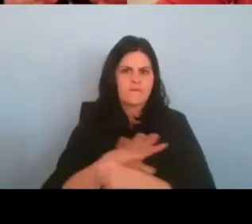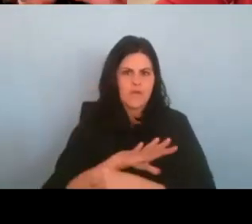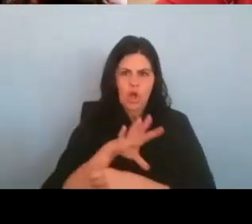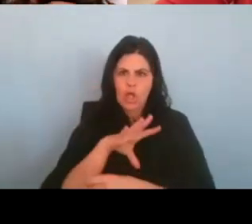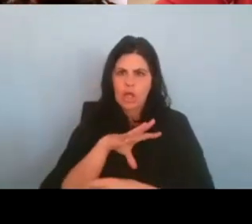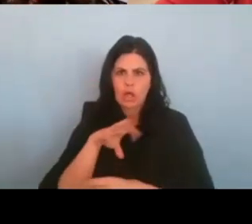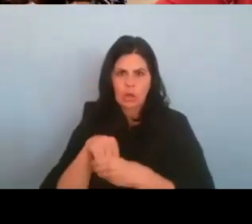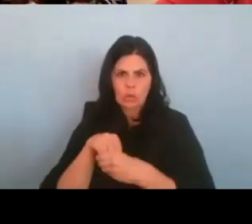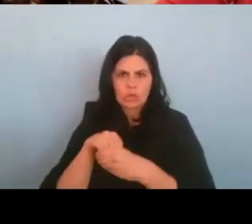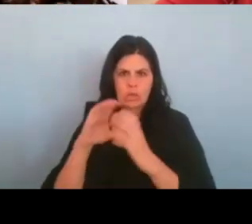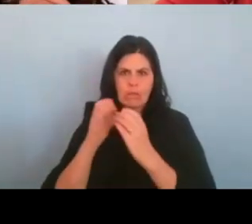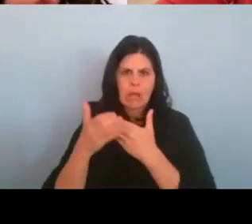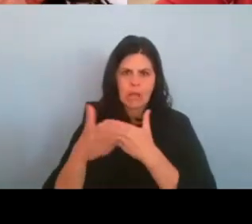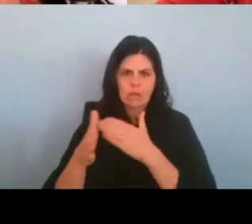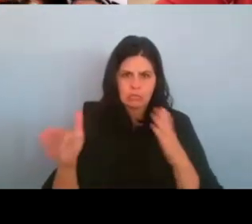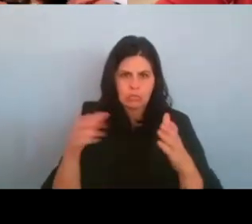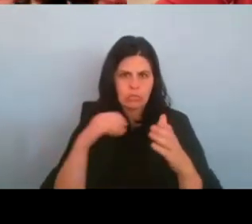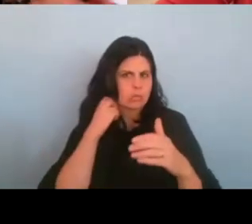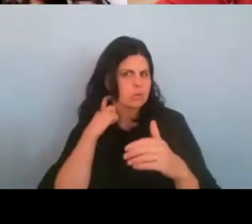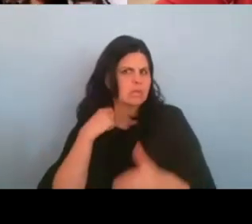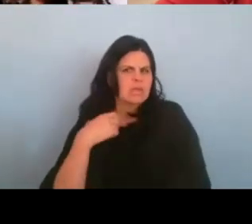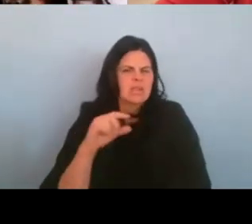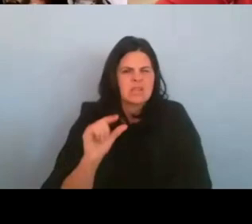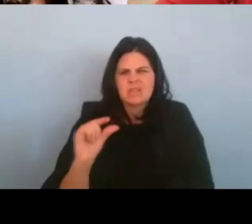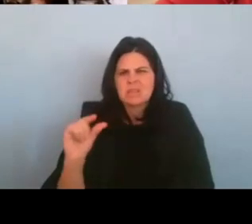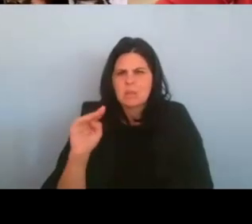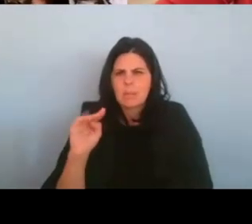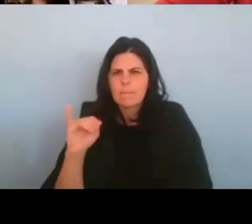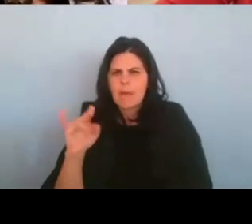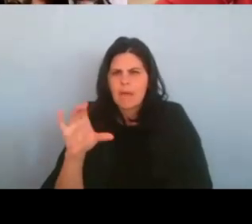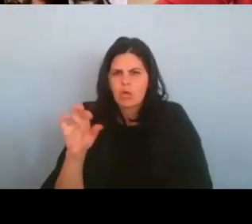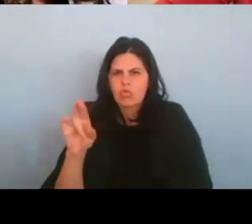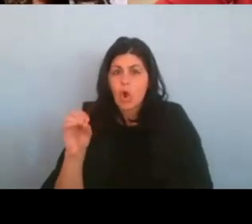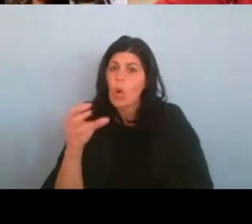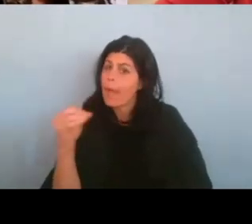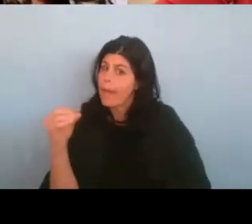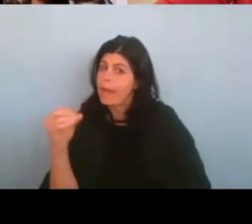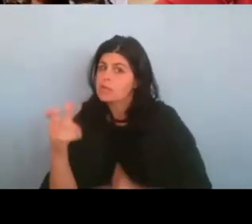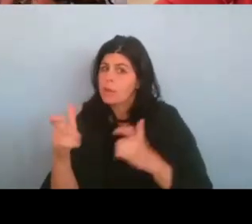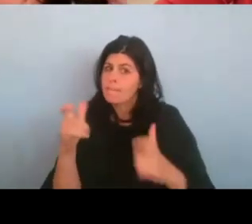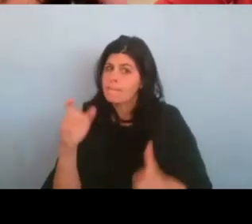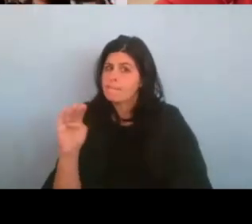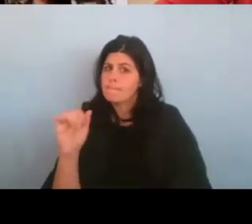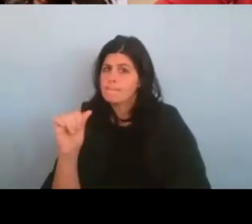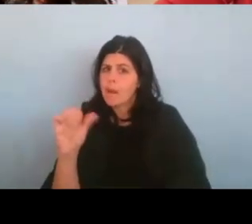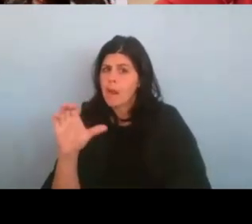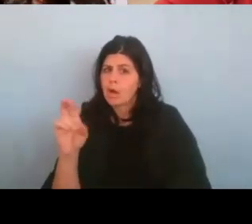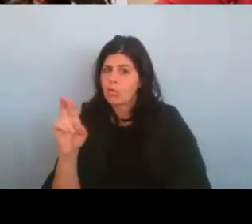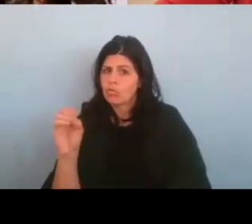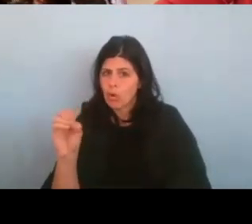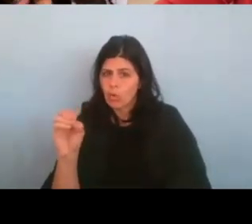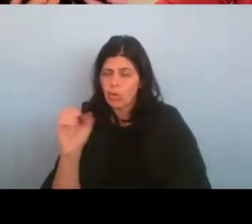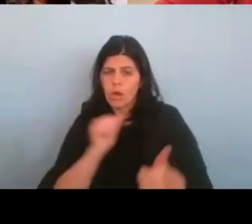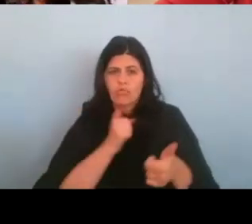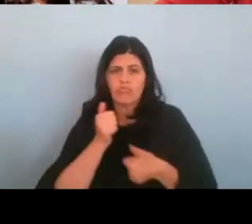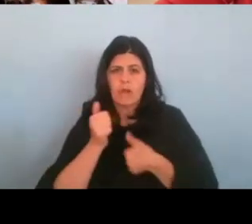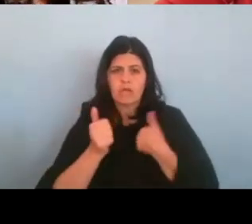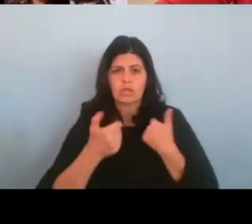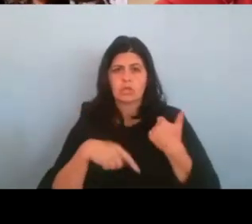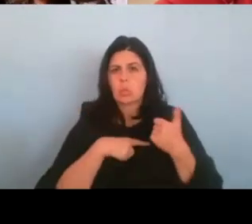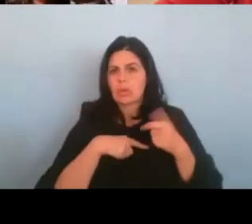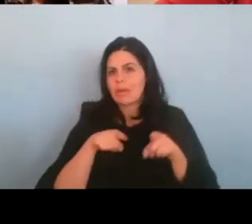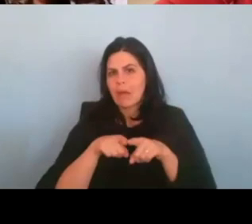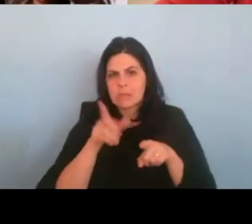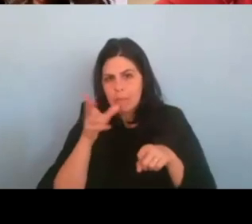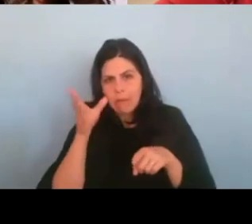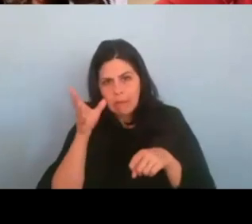of these, there's the microaggressions and macroaggressions that we as parents, um, experience on behalf of